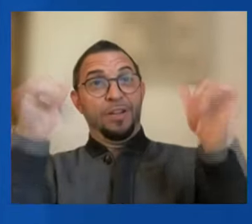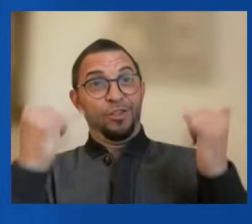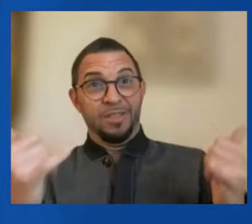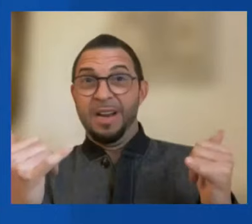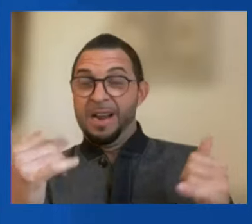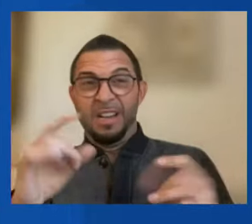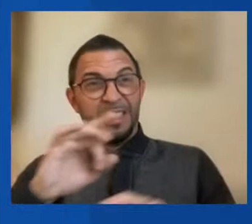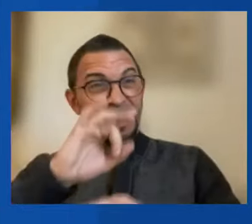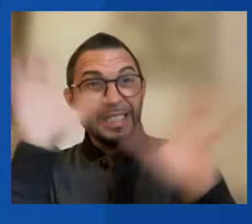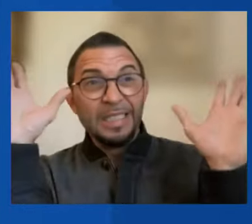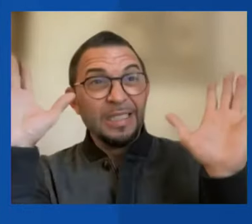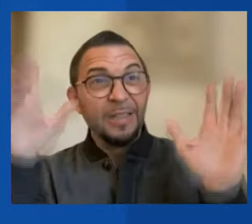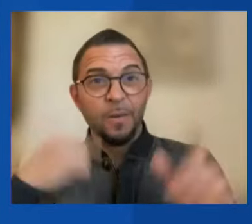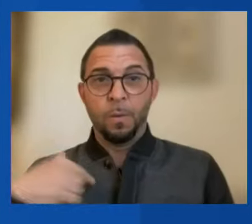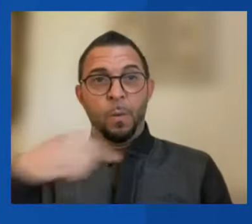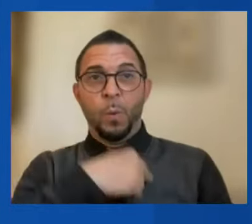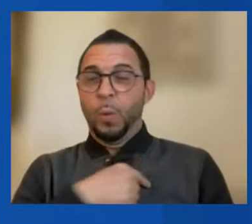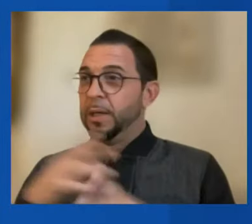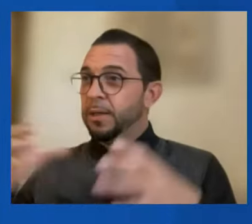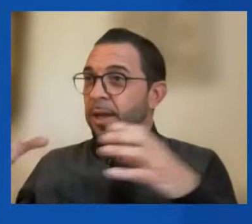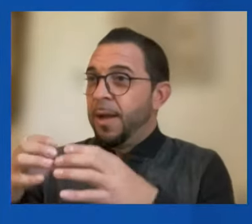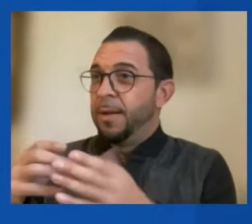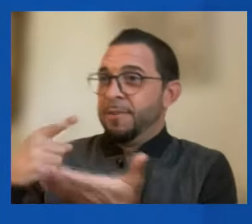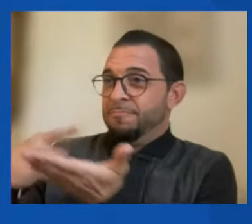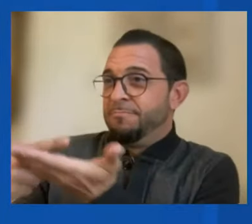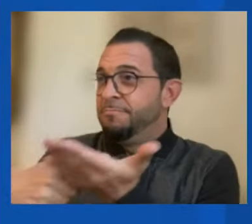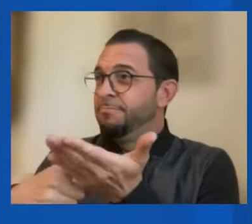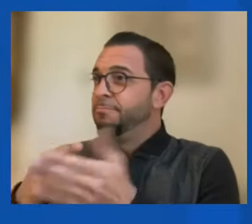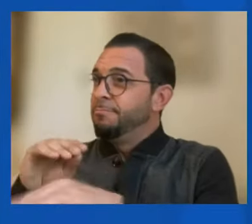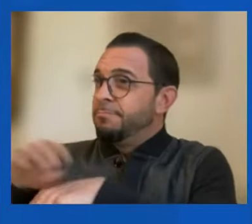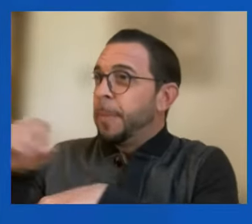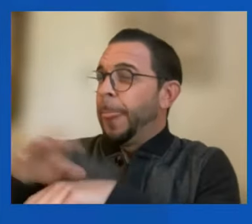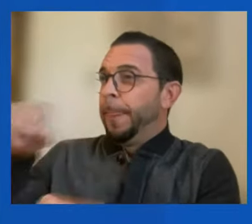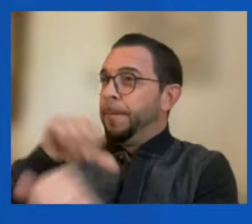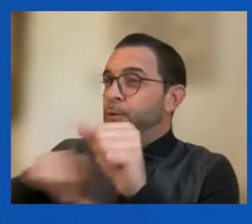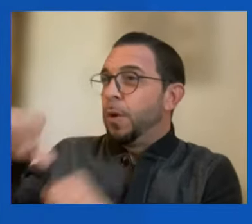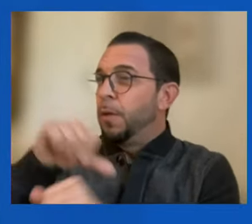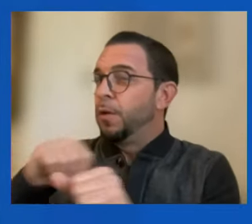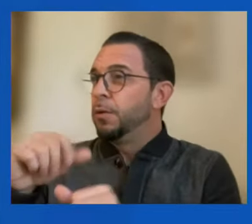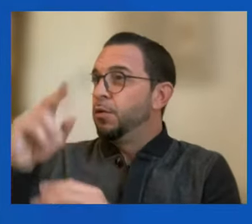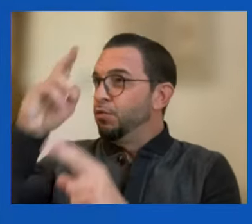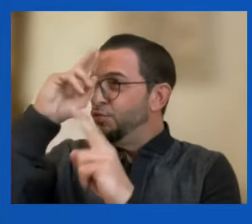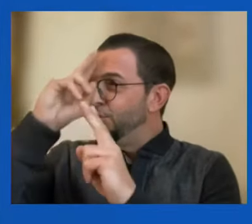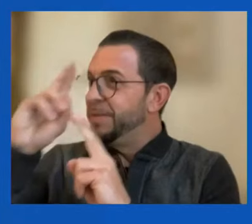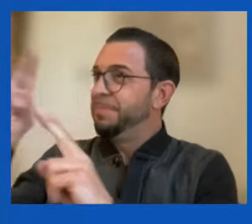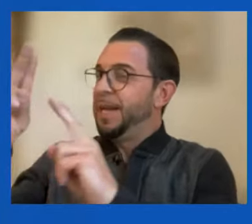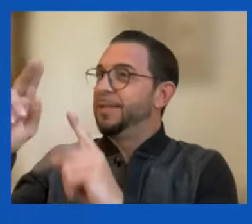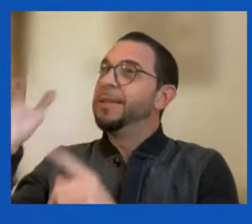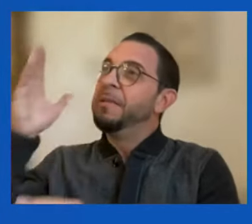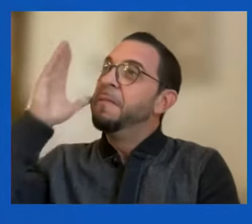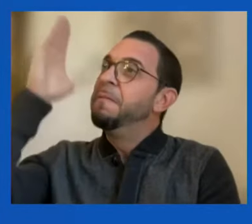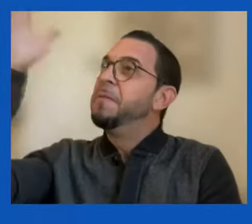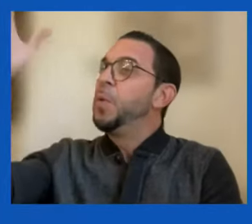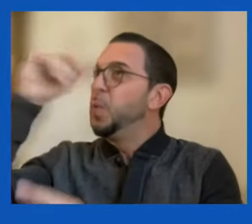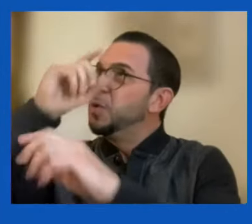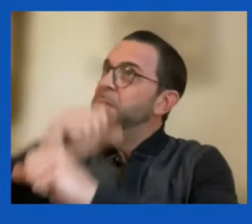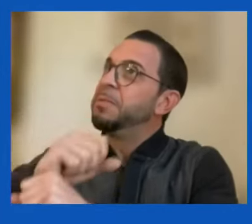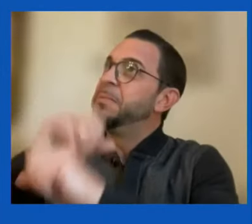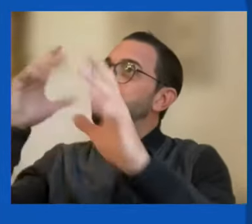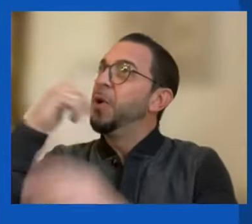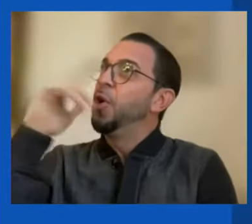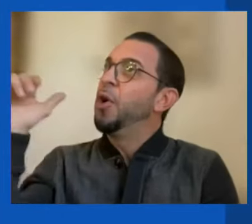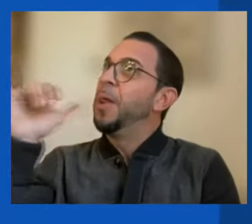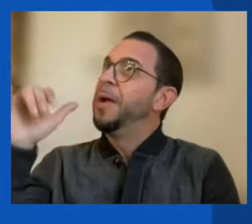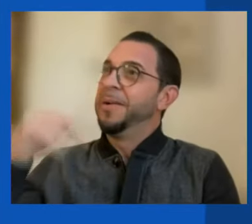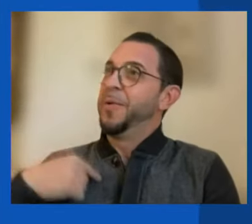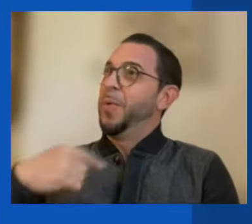we should gather to take counsel with one another, respecting the shape of the future which we